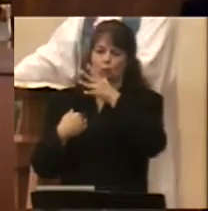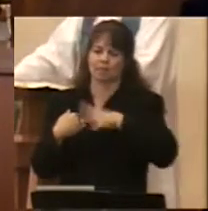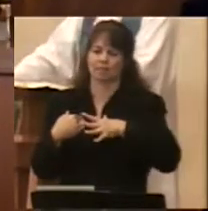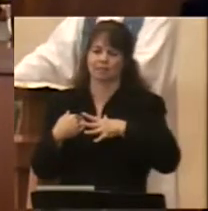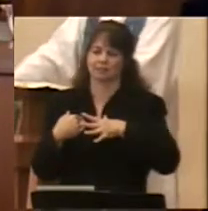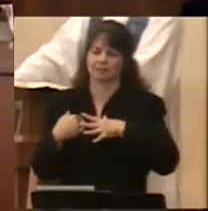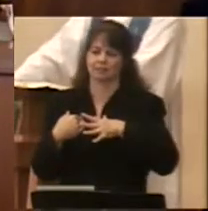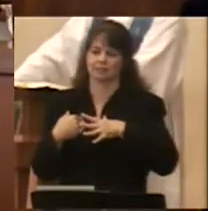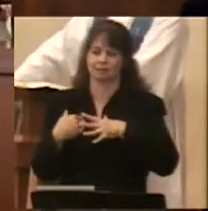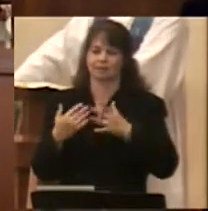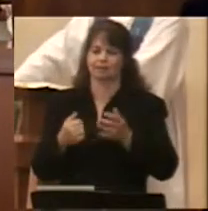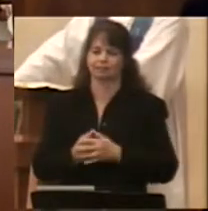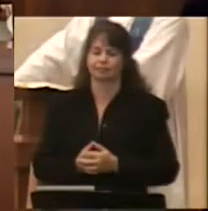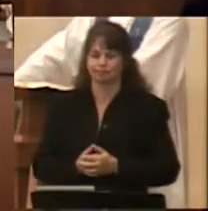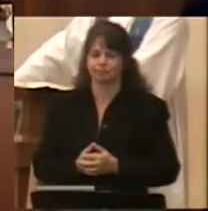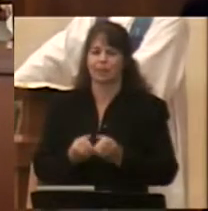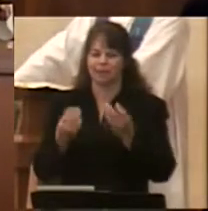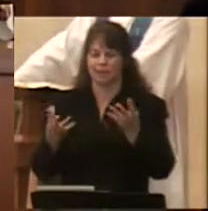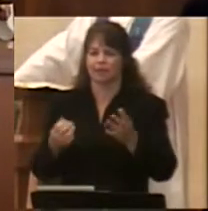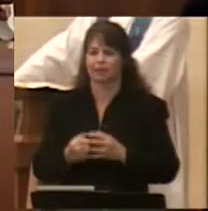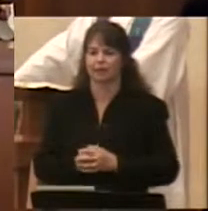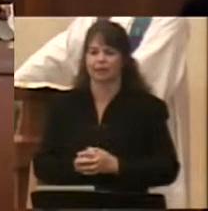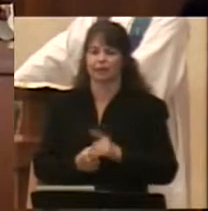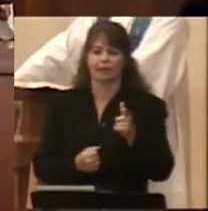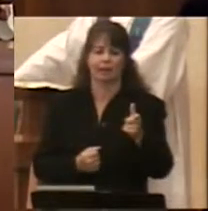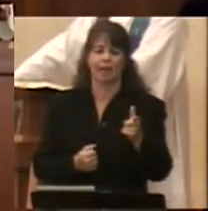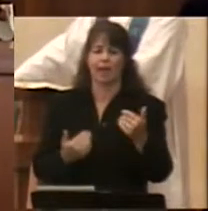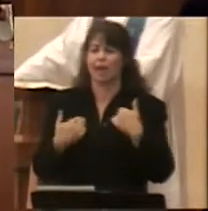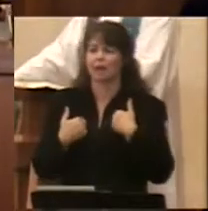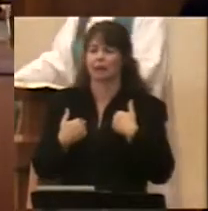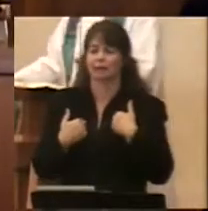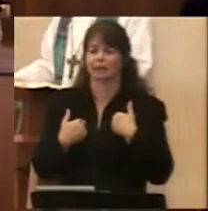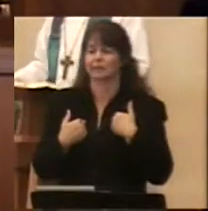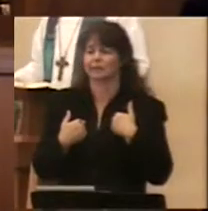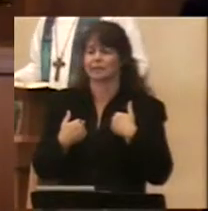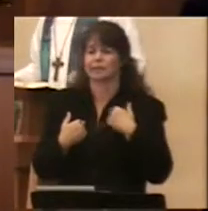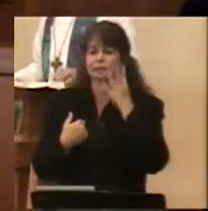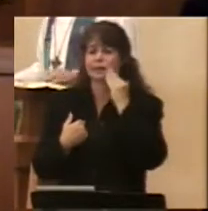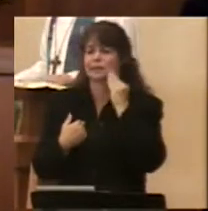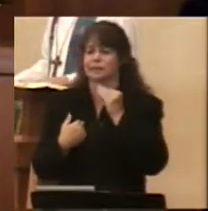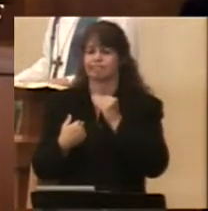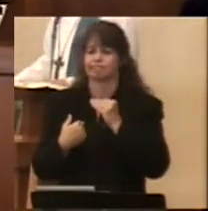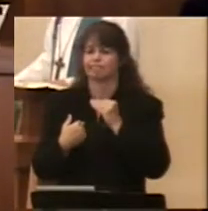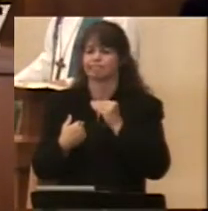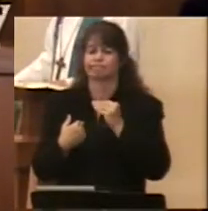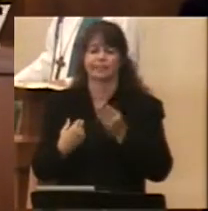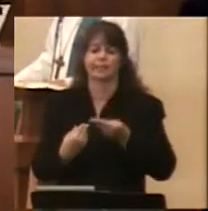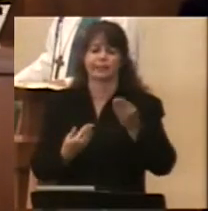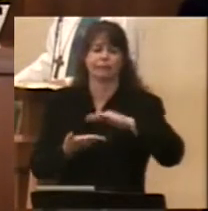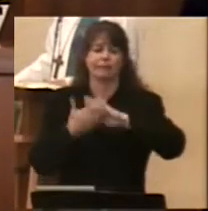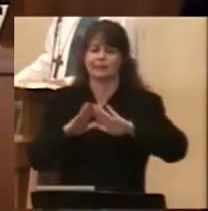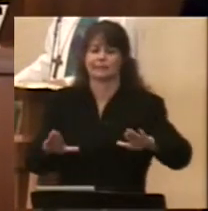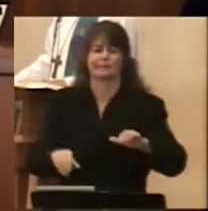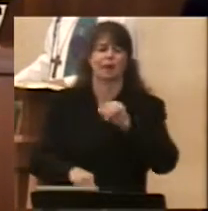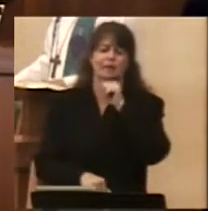what many would want. But Solomon, who had it all, said, no, this did not bring me peace.